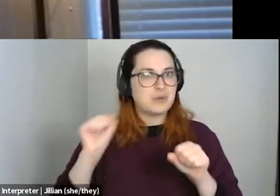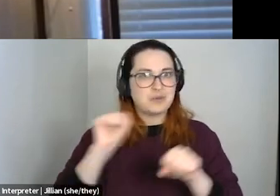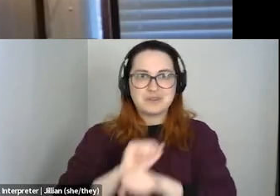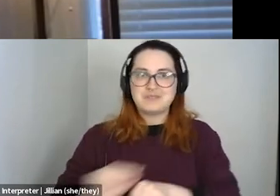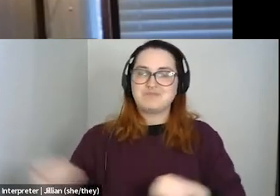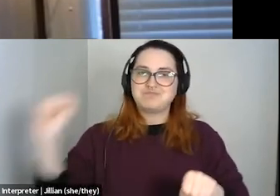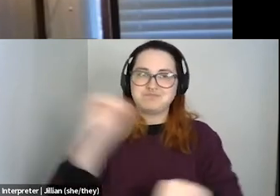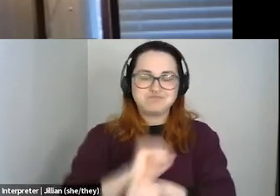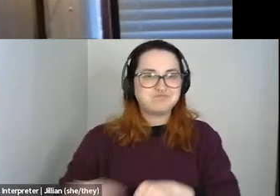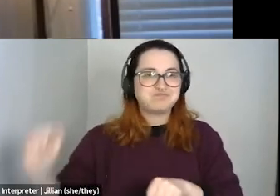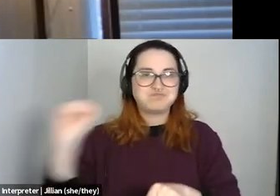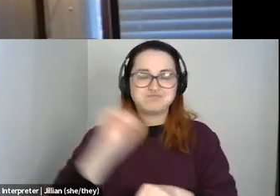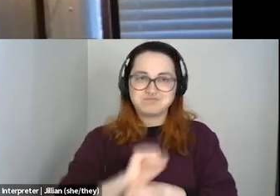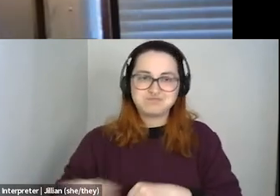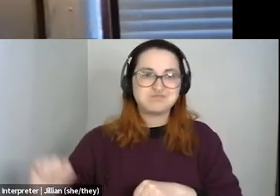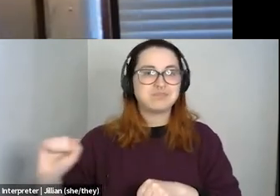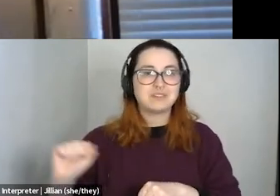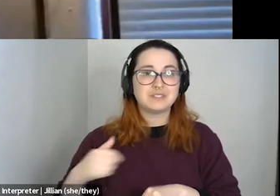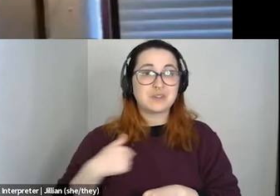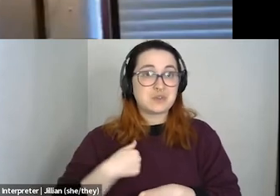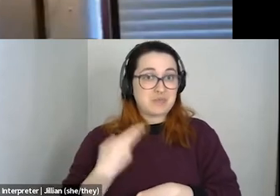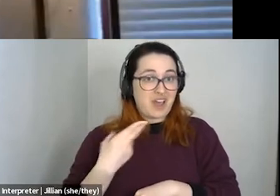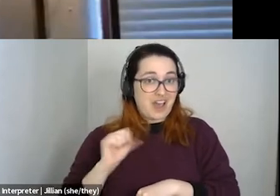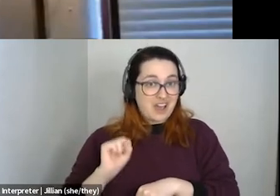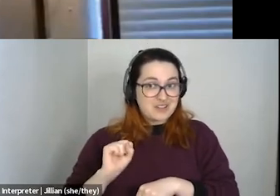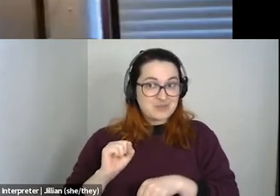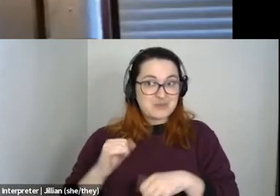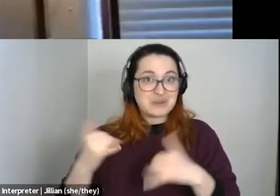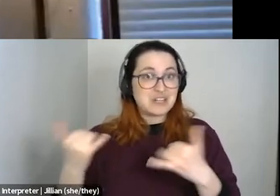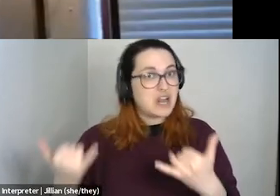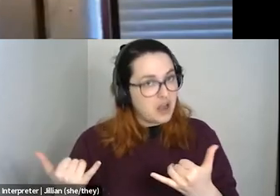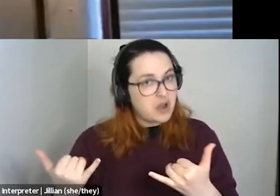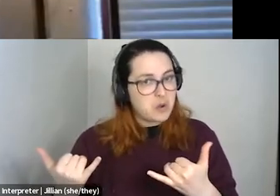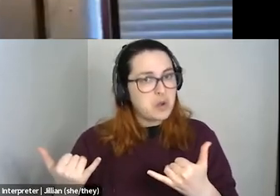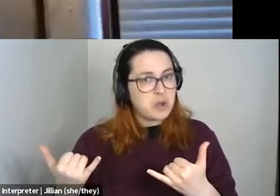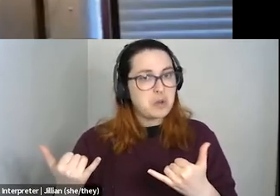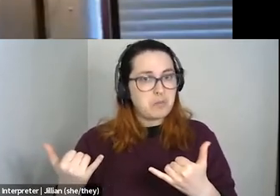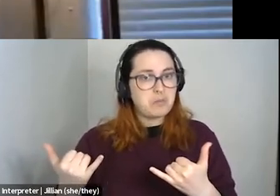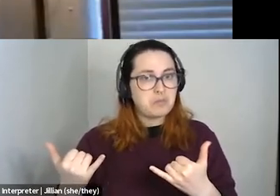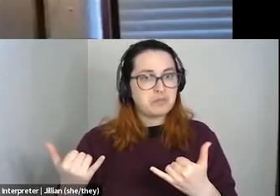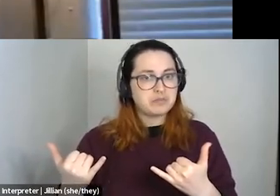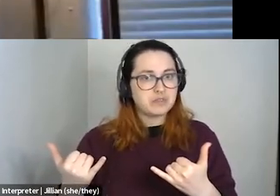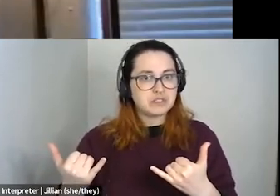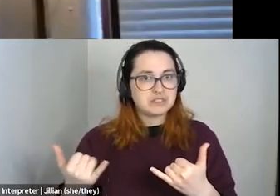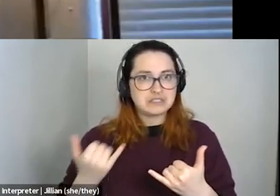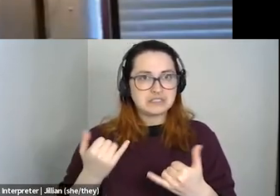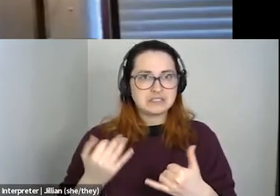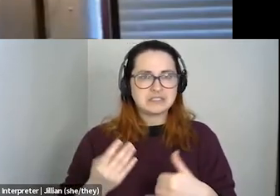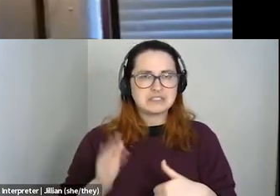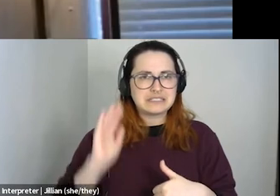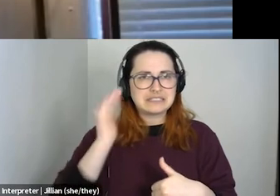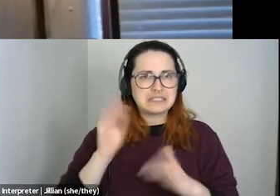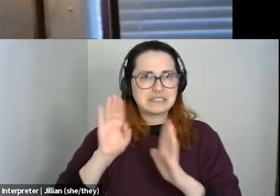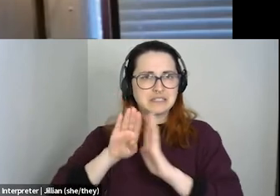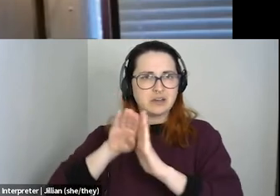Like it's like from when I was in high school to like, now it's just, it sounds like it's deteriorating so much in rural